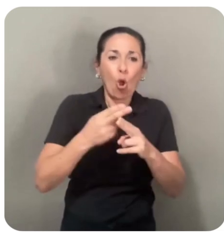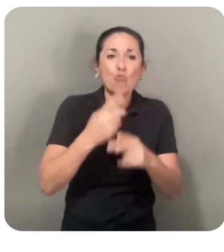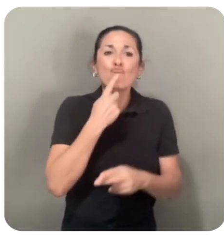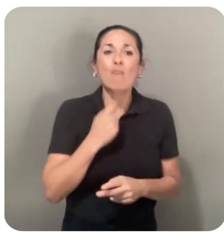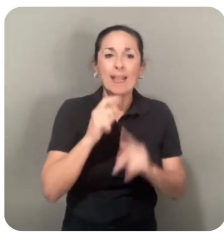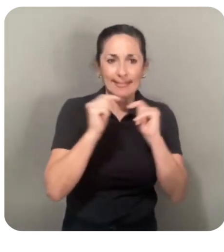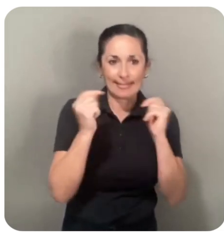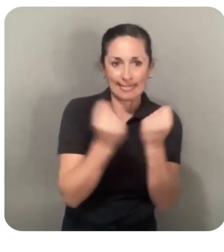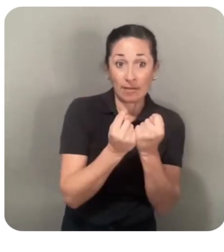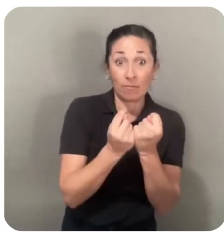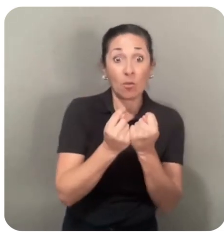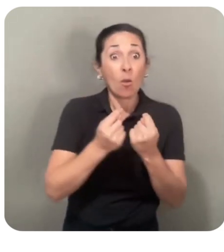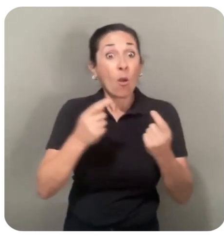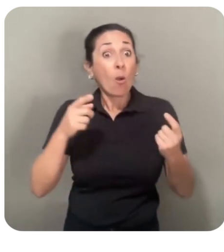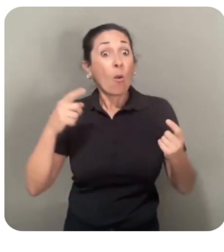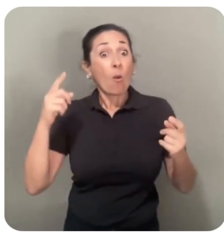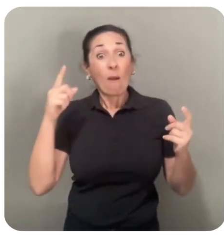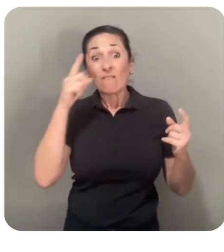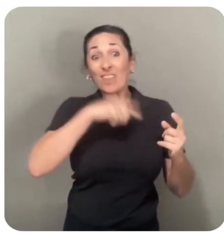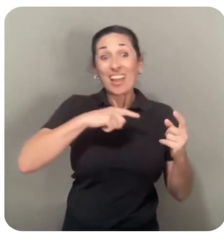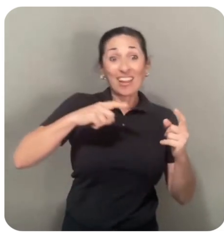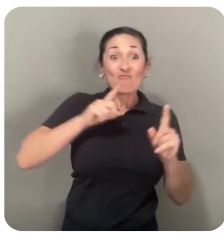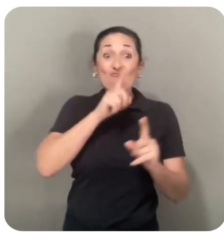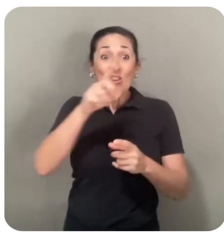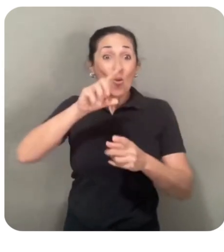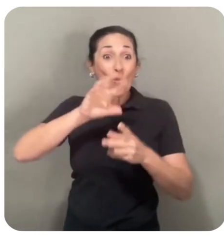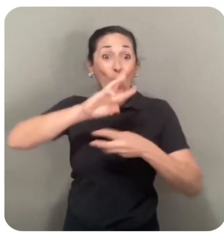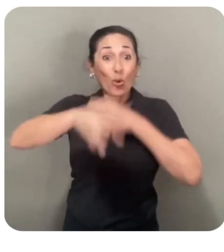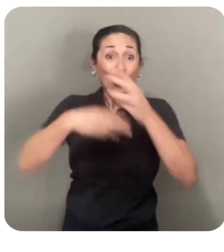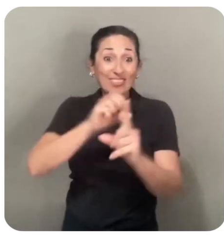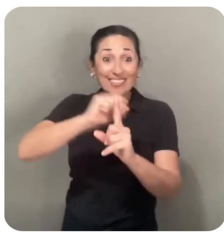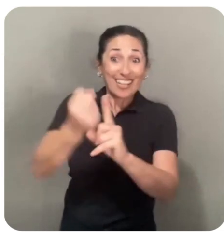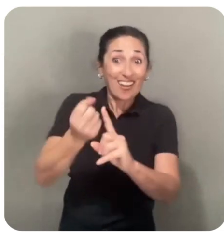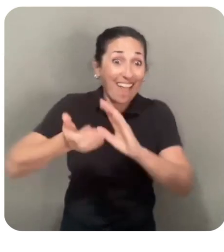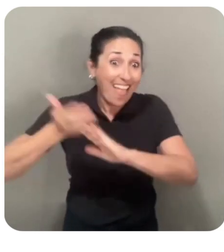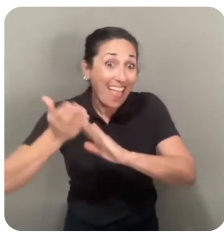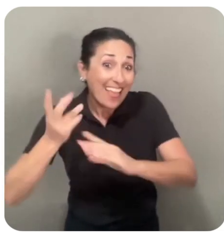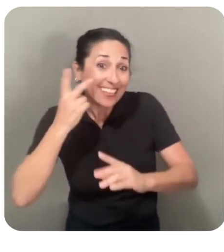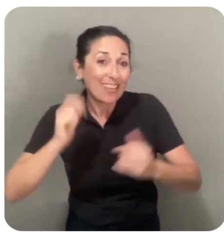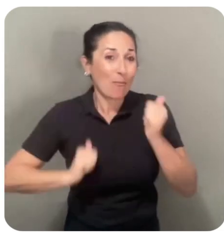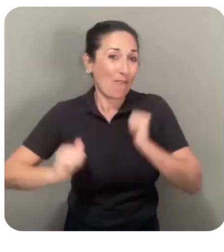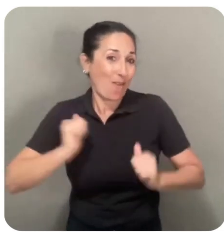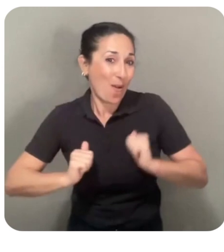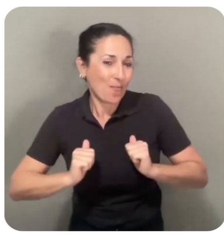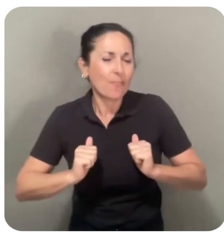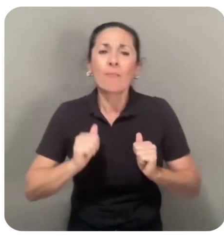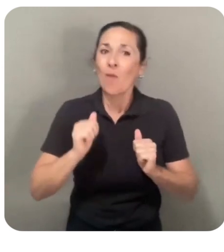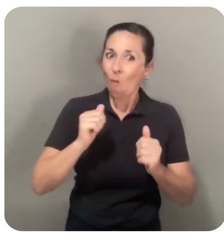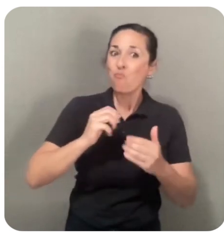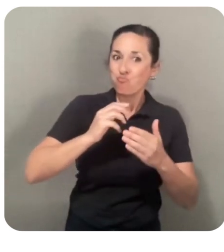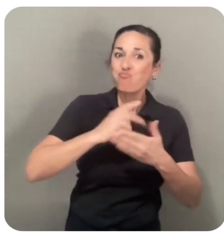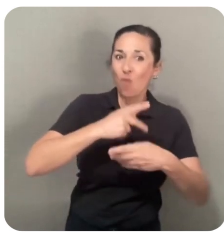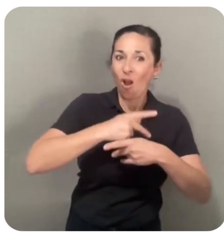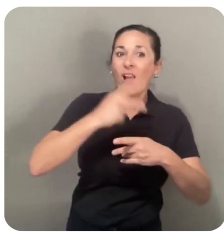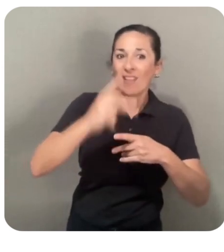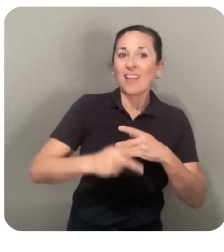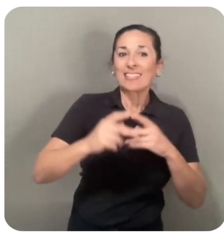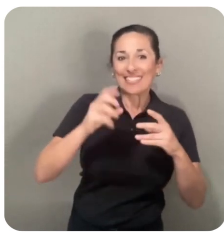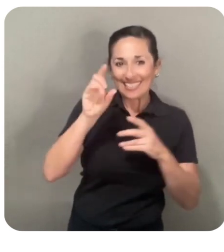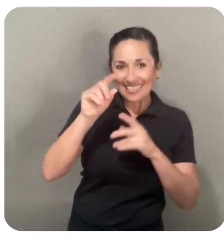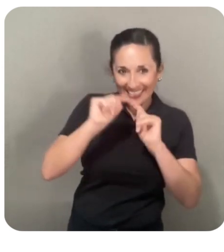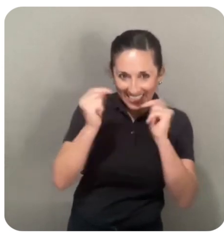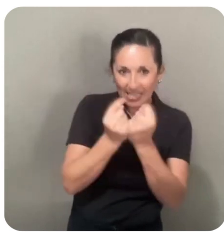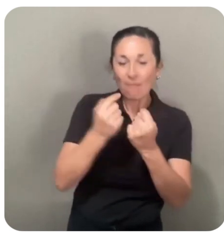where we simulate real world scenarios to see how it performs. This gives our product teams the insights and data